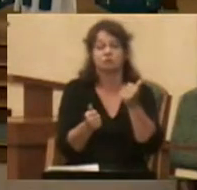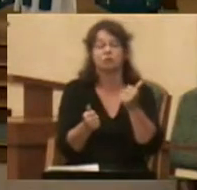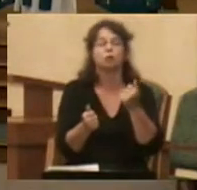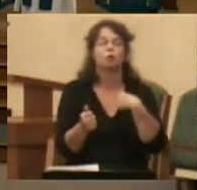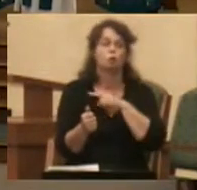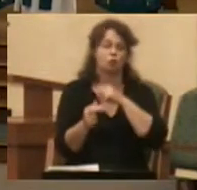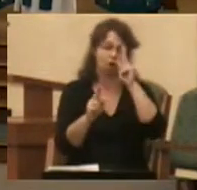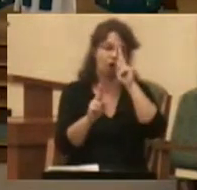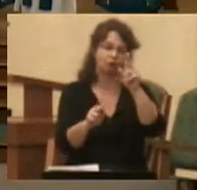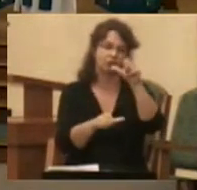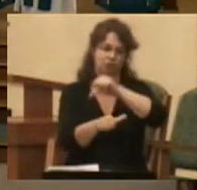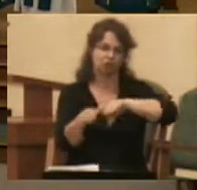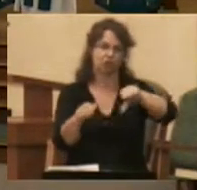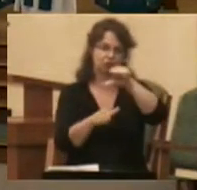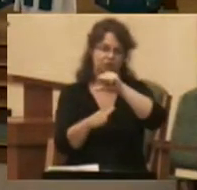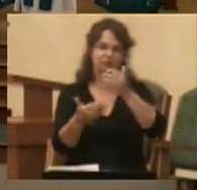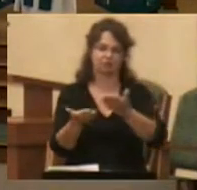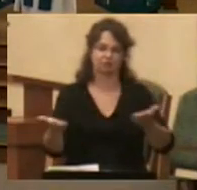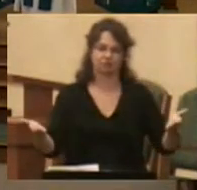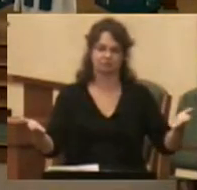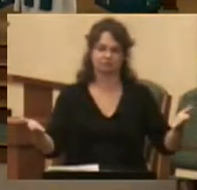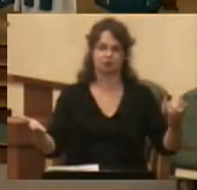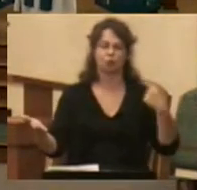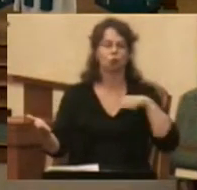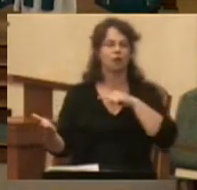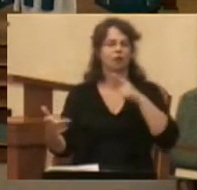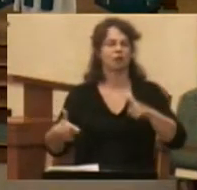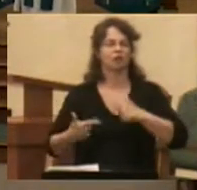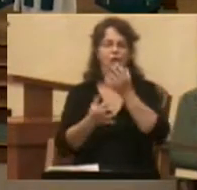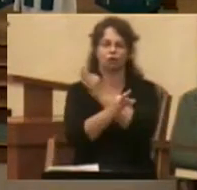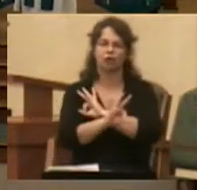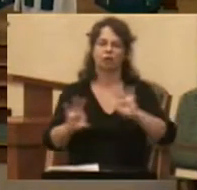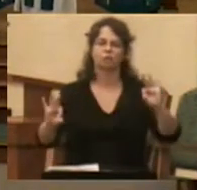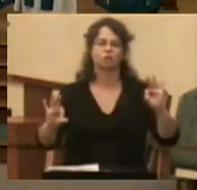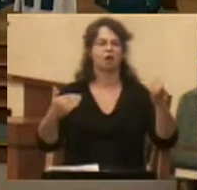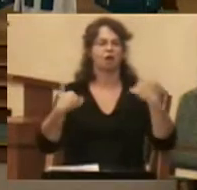live in the freedom of being able to carry what we want.